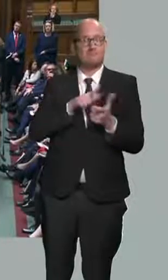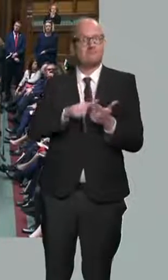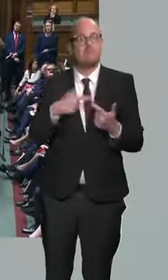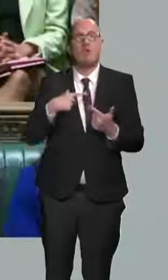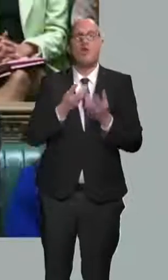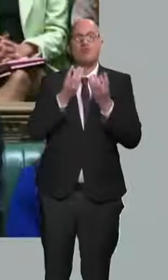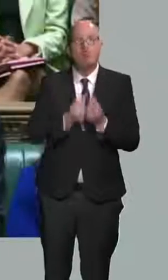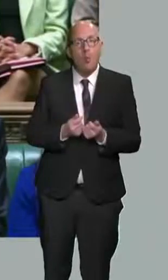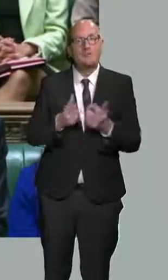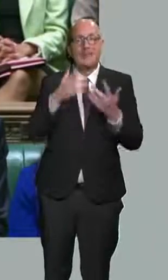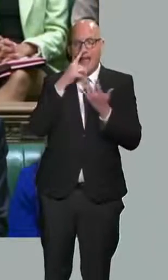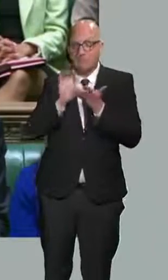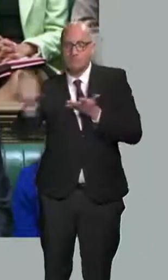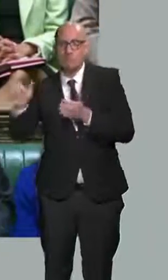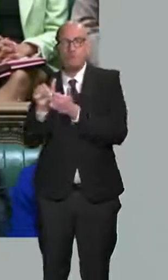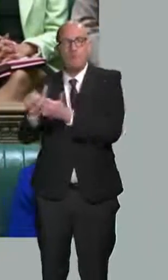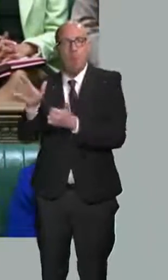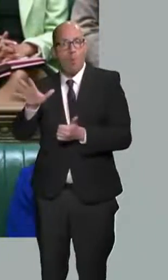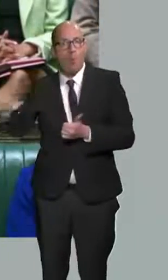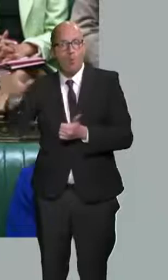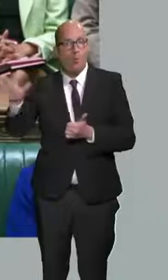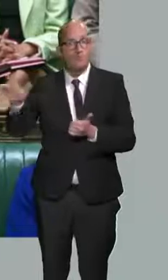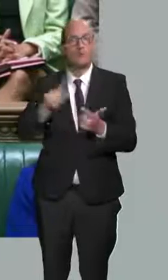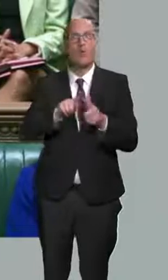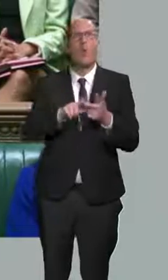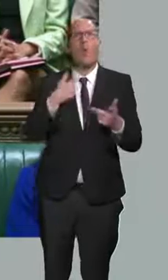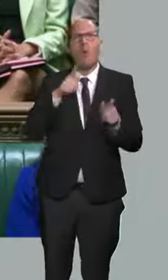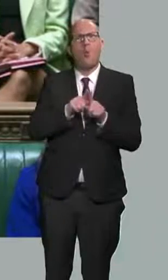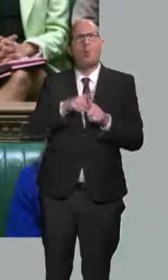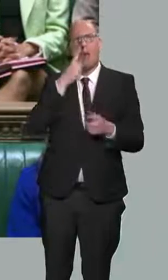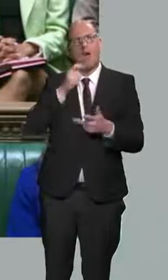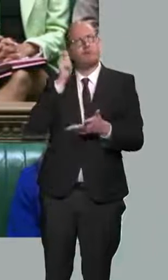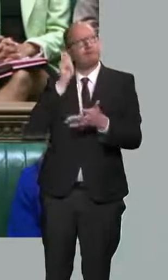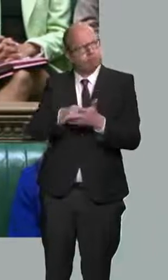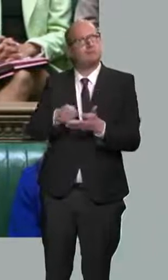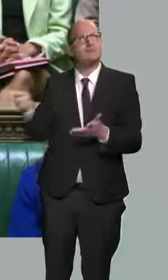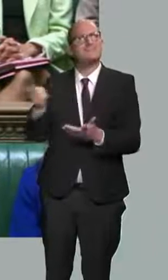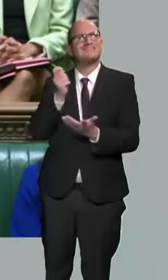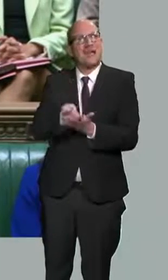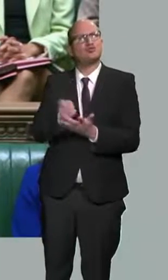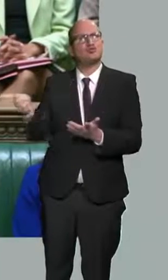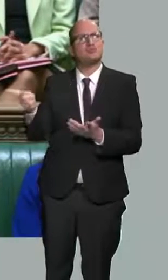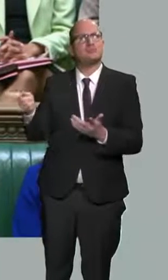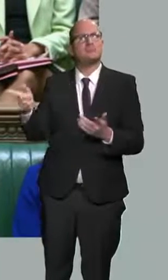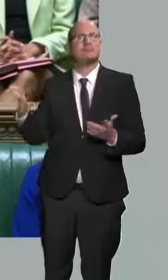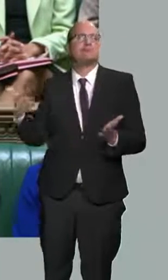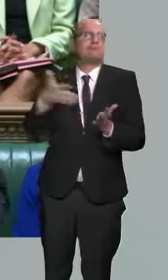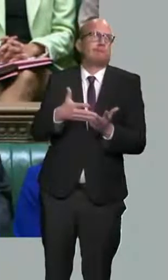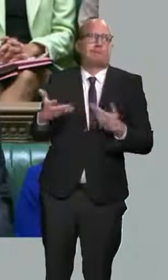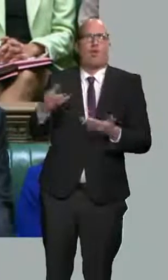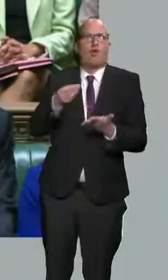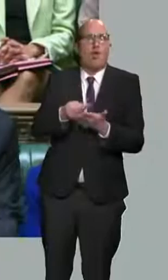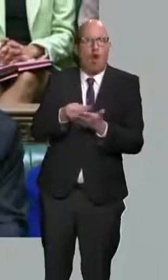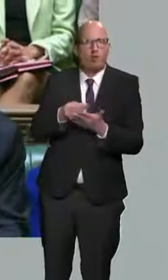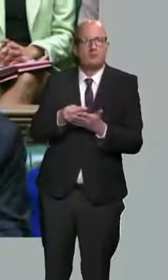our allies, the power to impose sanctions which cause severe economic costs, and the flexibility